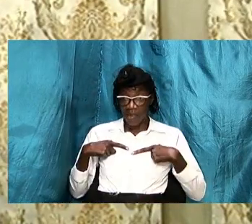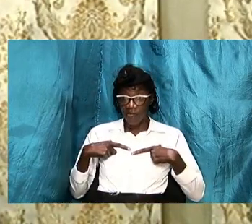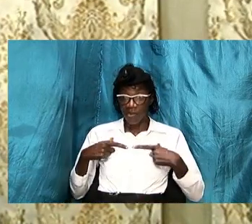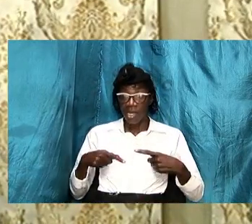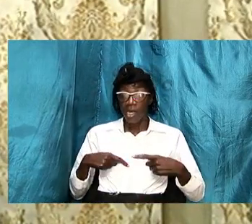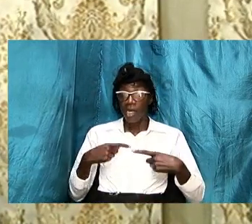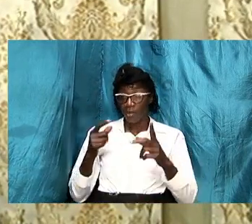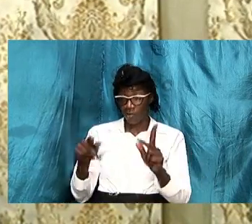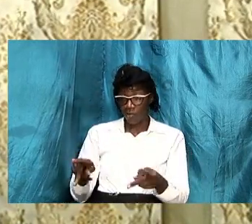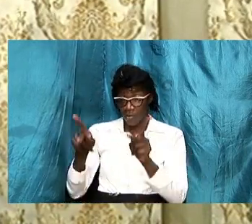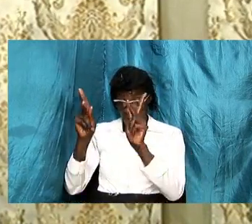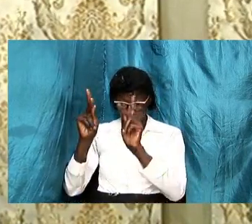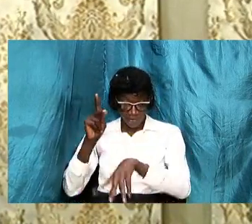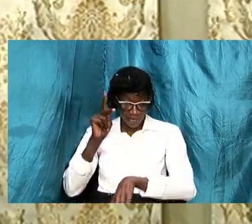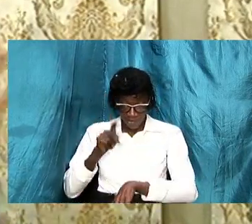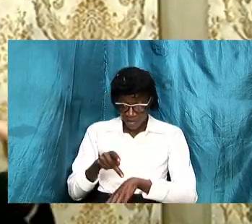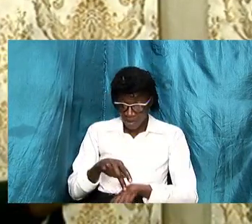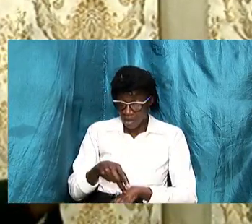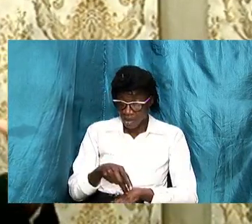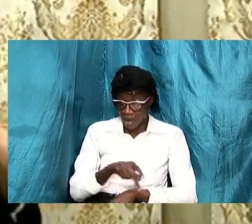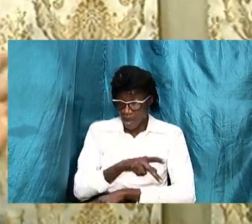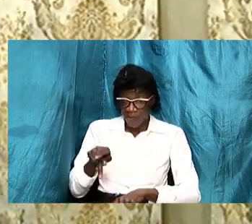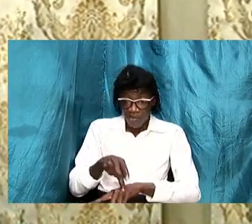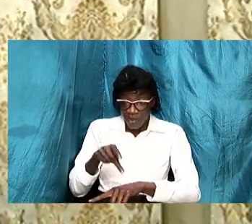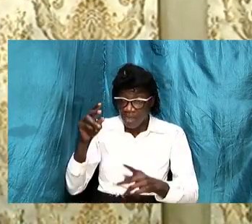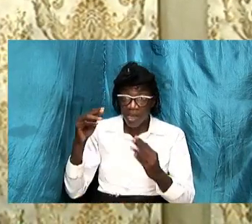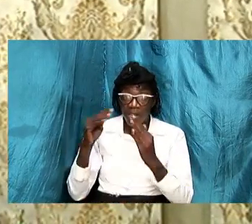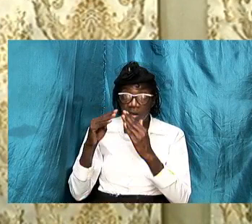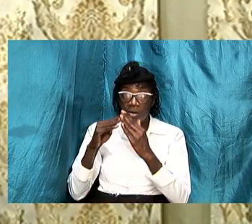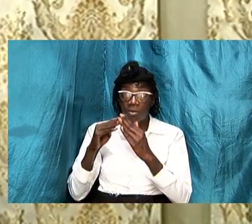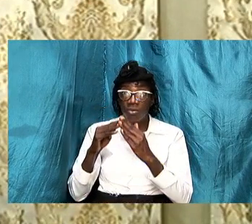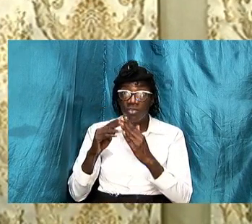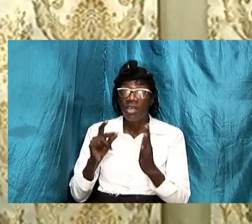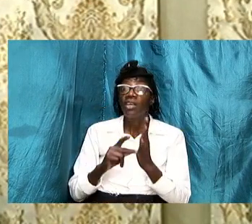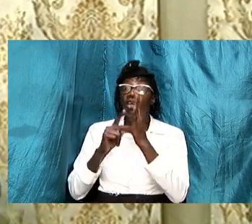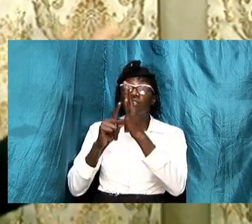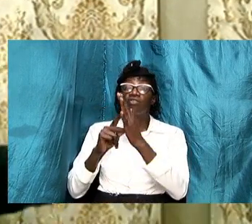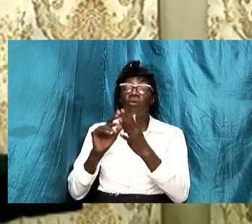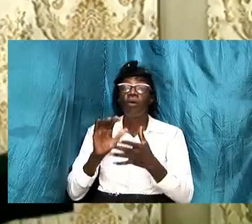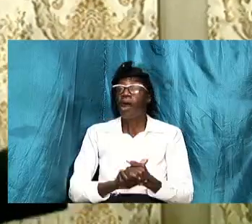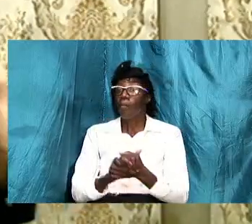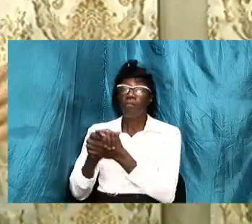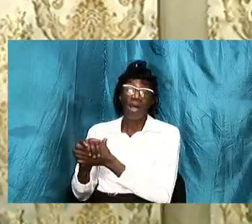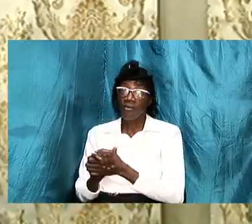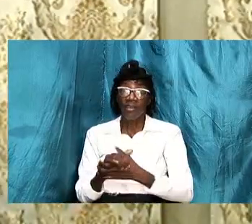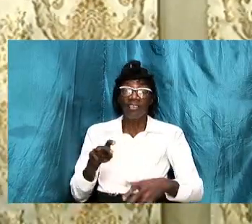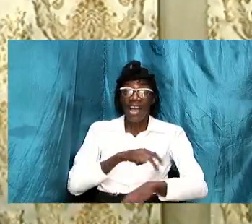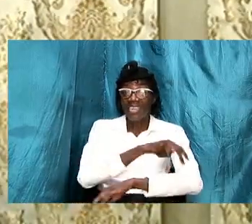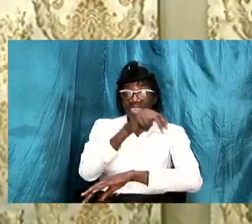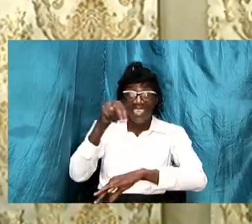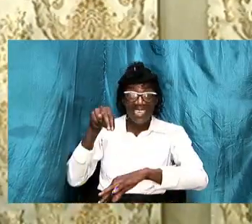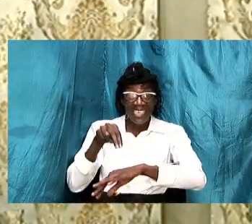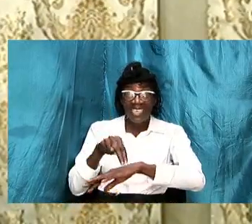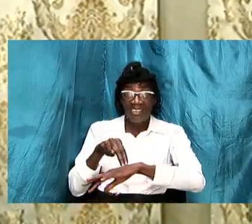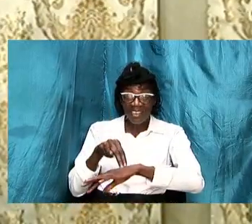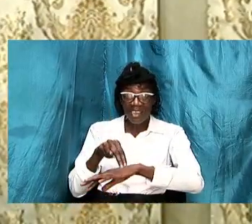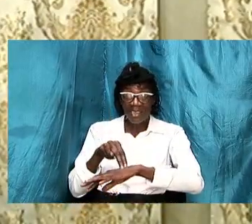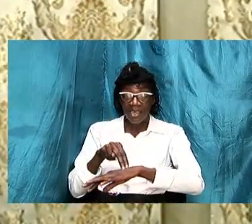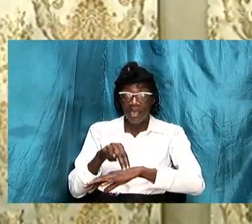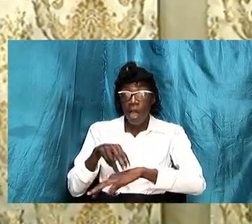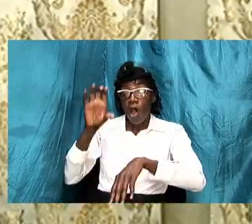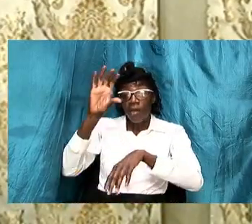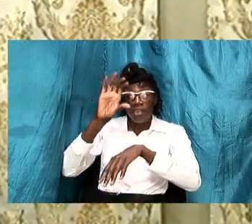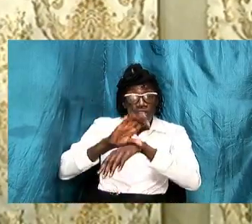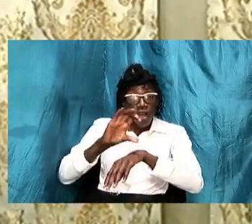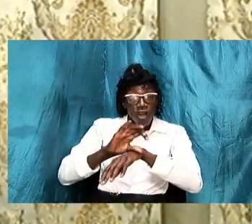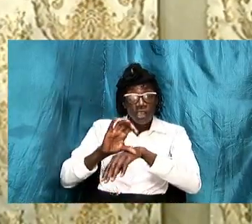reflect a marriage itself it can reflect a nation it can literally reflect the church